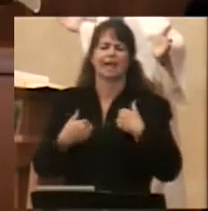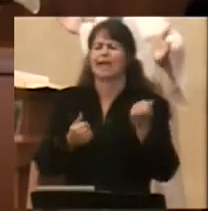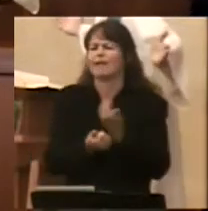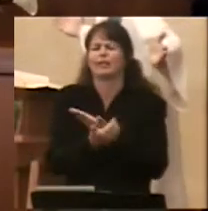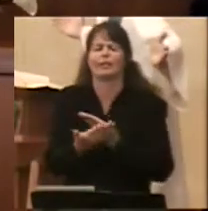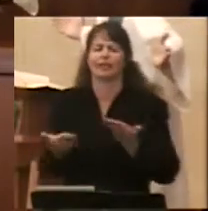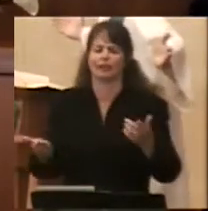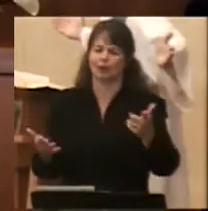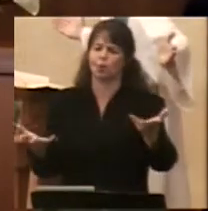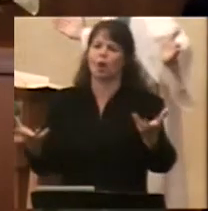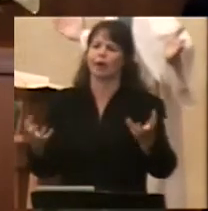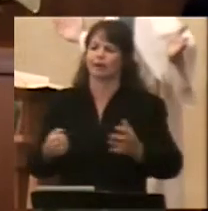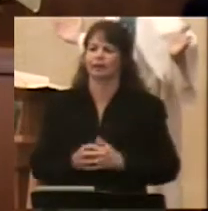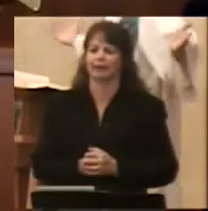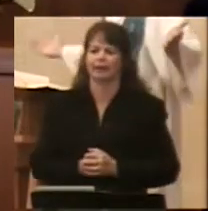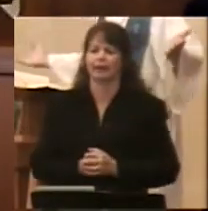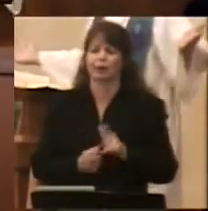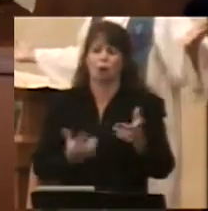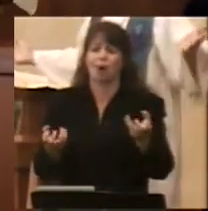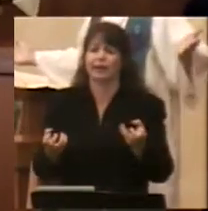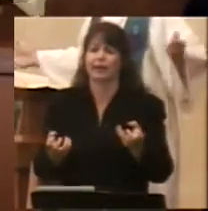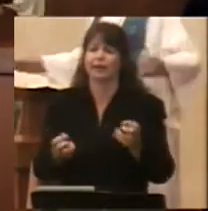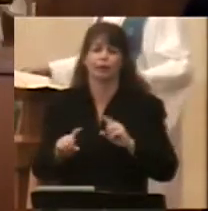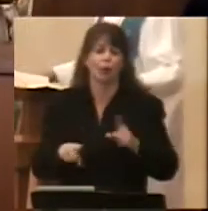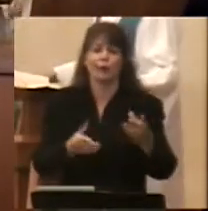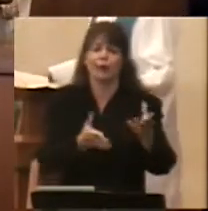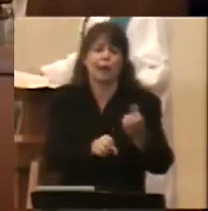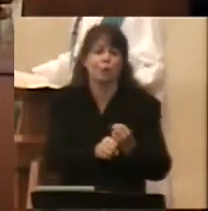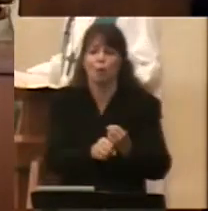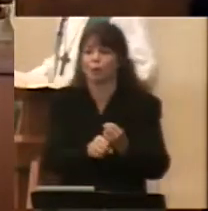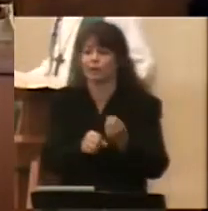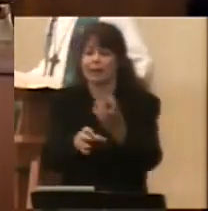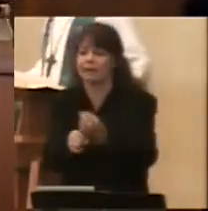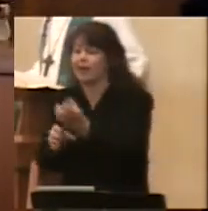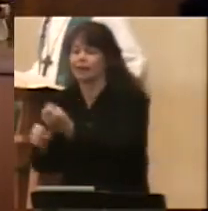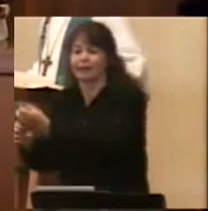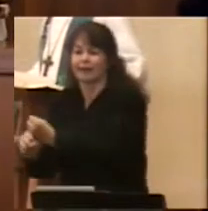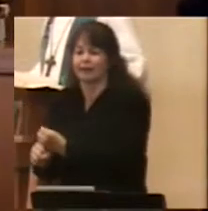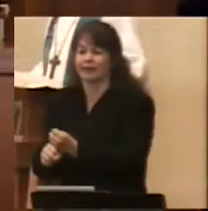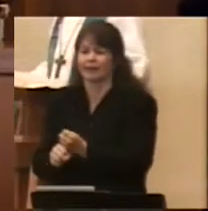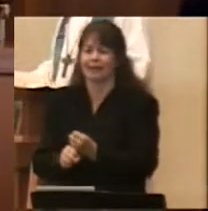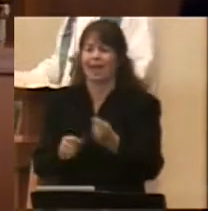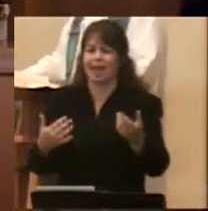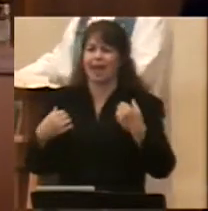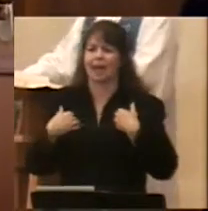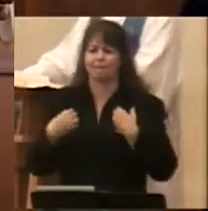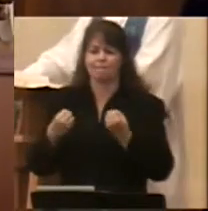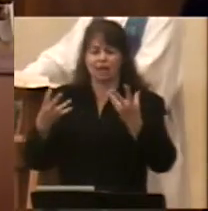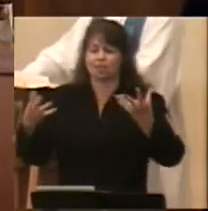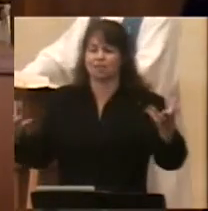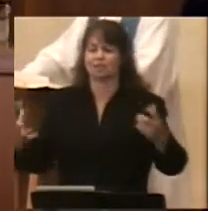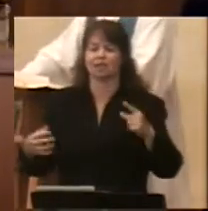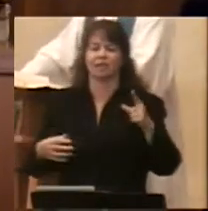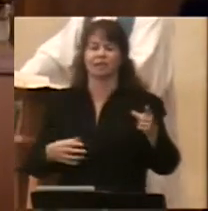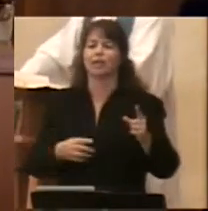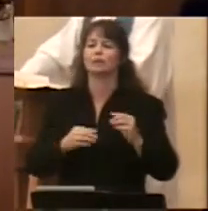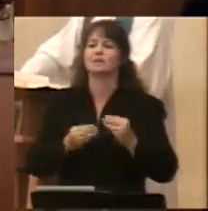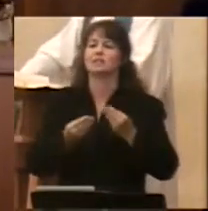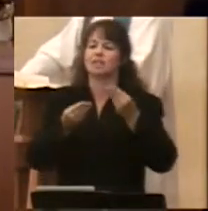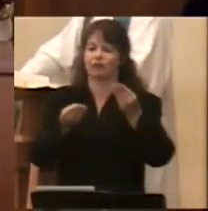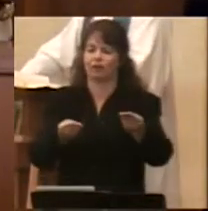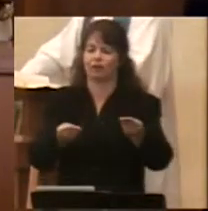he could ever want and more, who was, well, given all that his